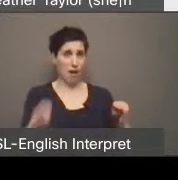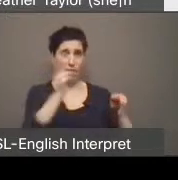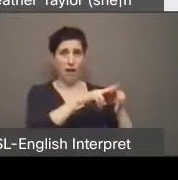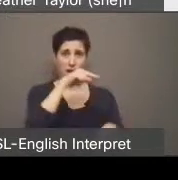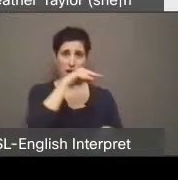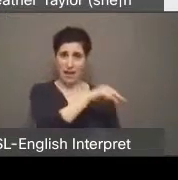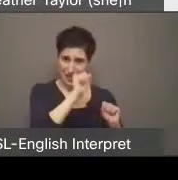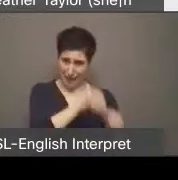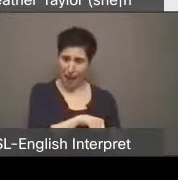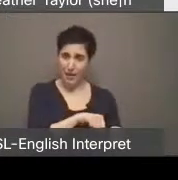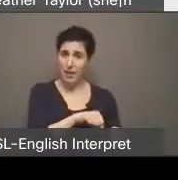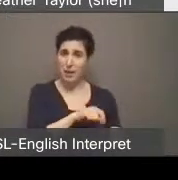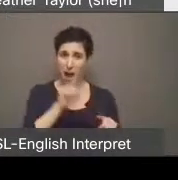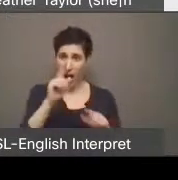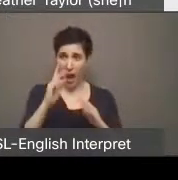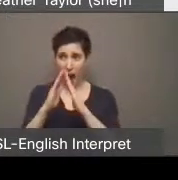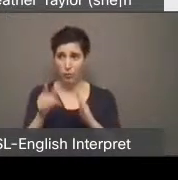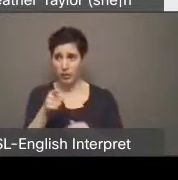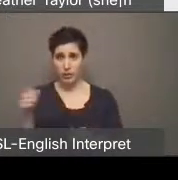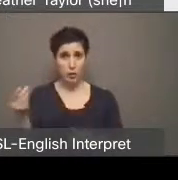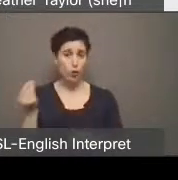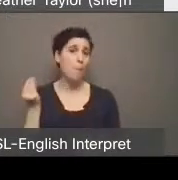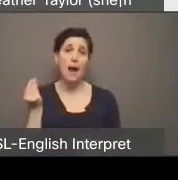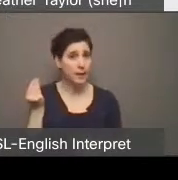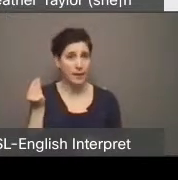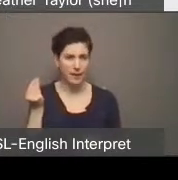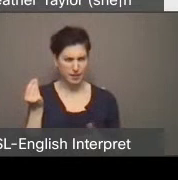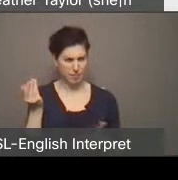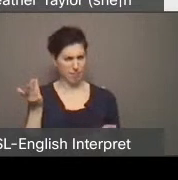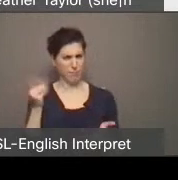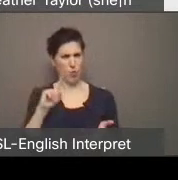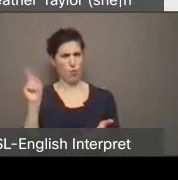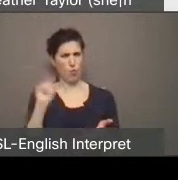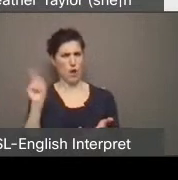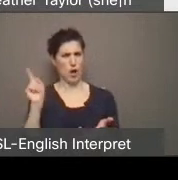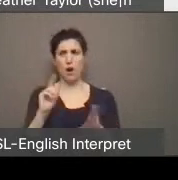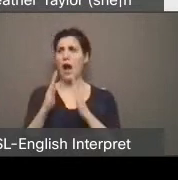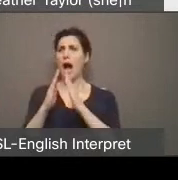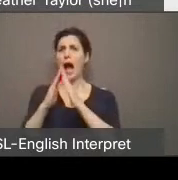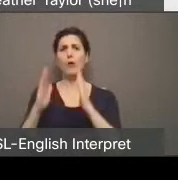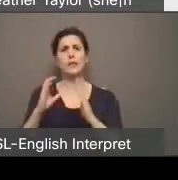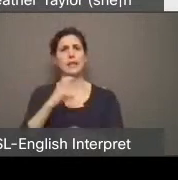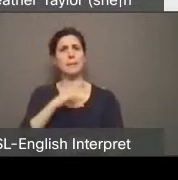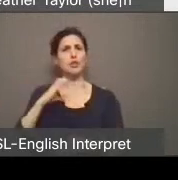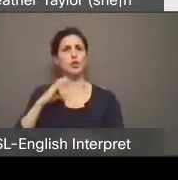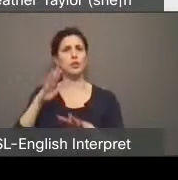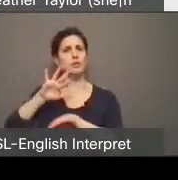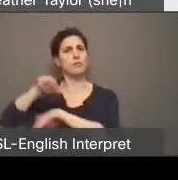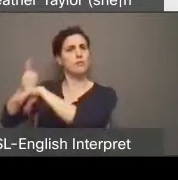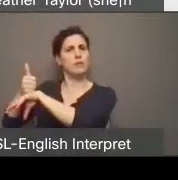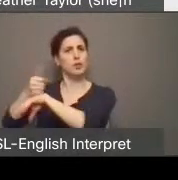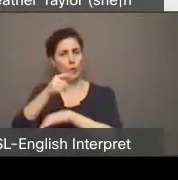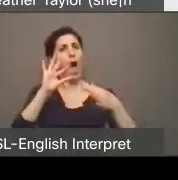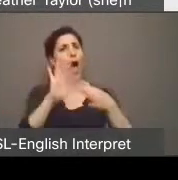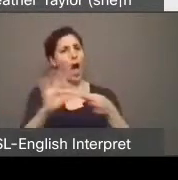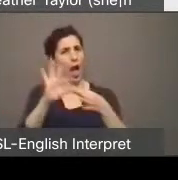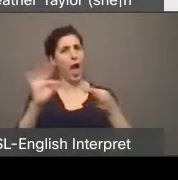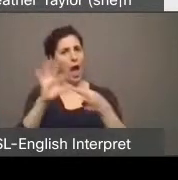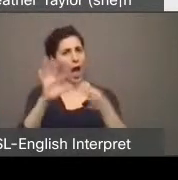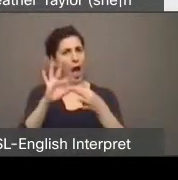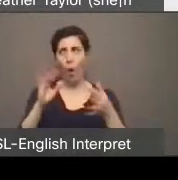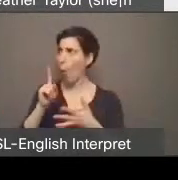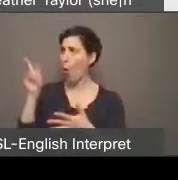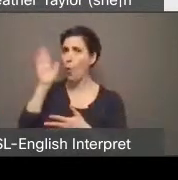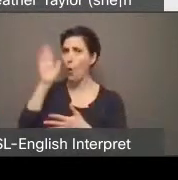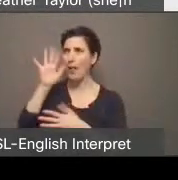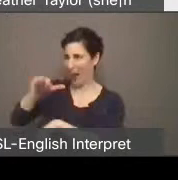have any funding for housing? Where is the housing commission you have been speaking of for the last several years? You say you're quote unquote working on